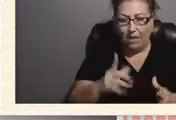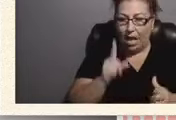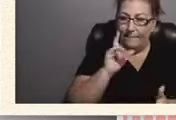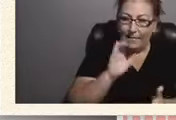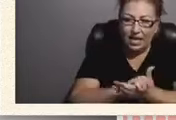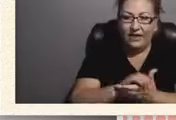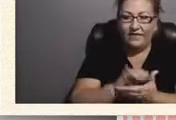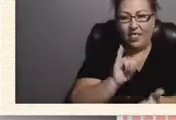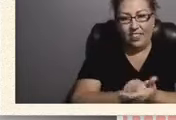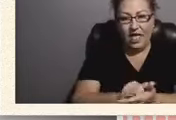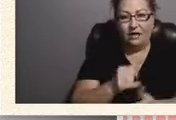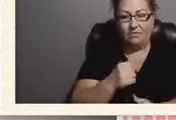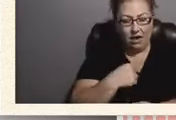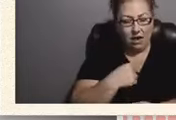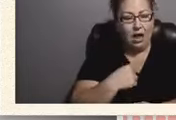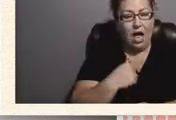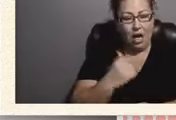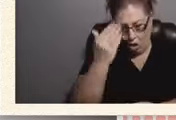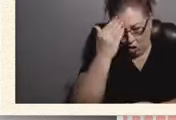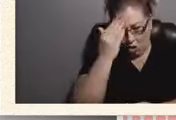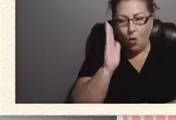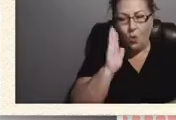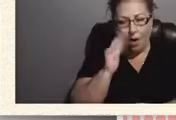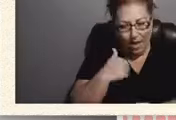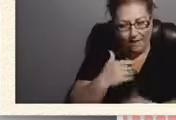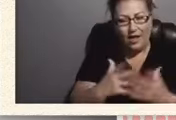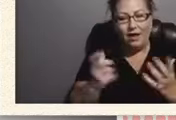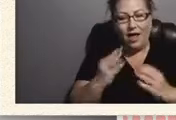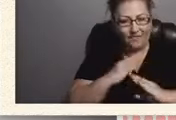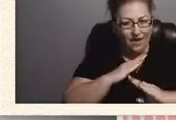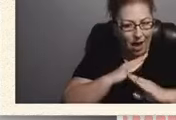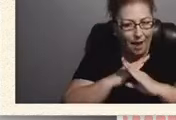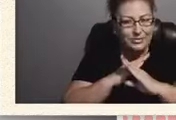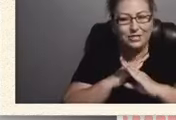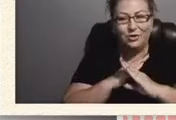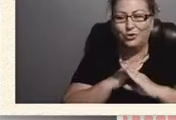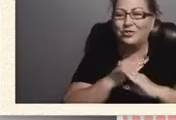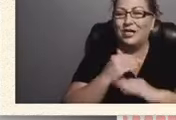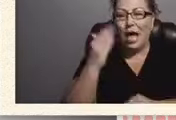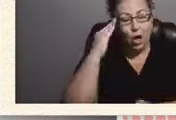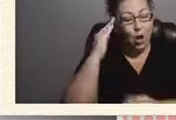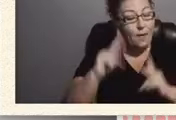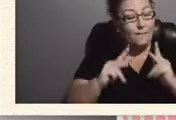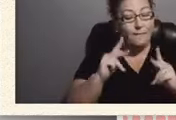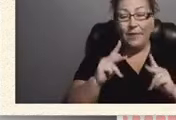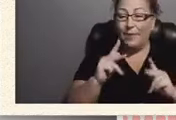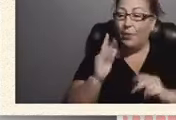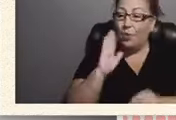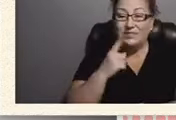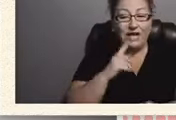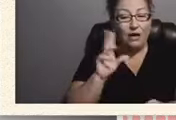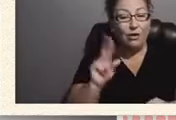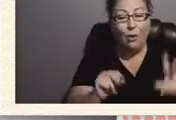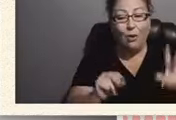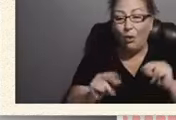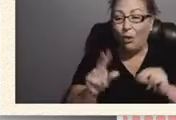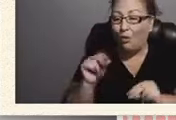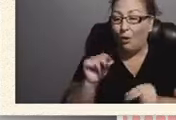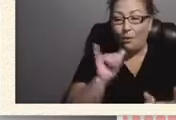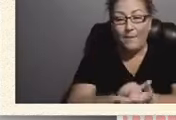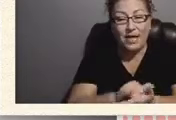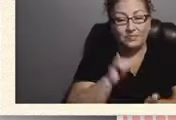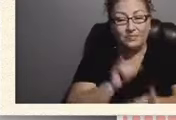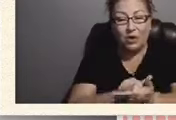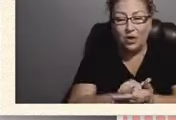understood there will be a lot of obstacles. A lot of people that say, no, it's impossible. I just dismiss